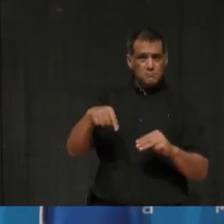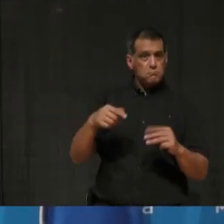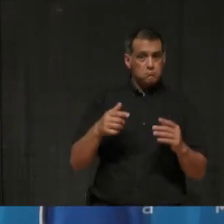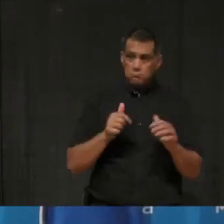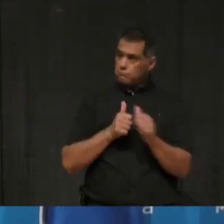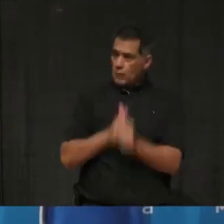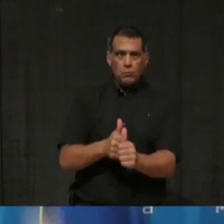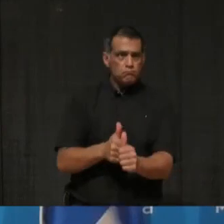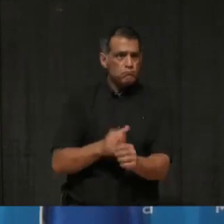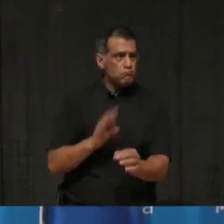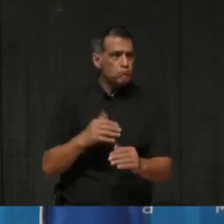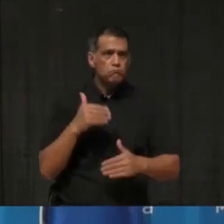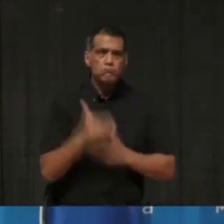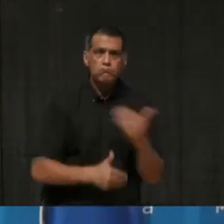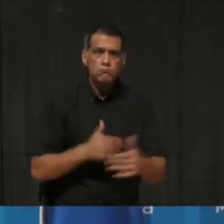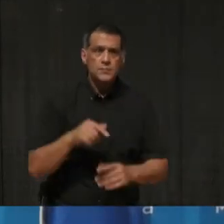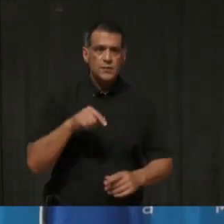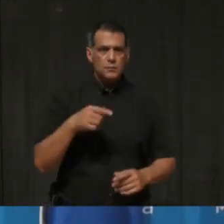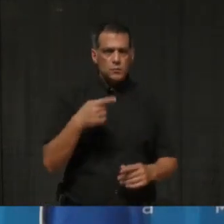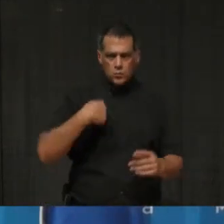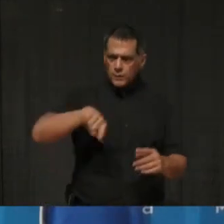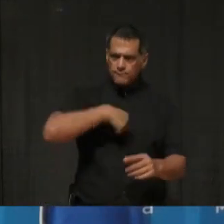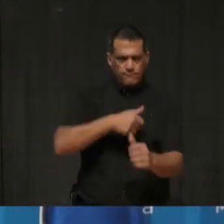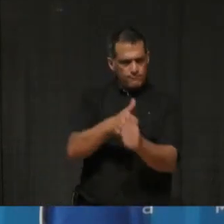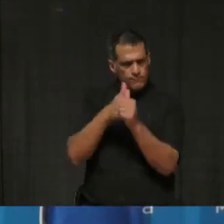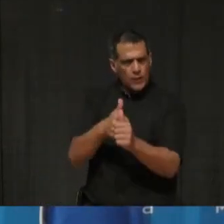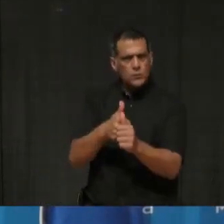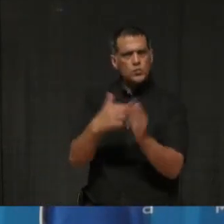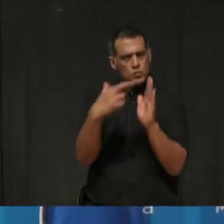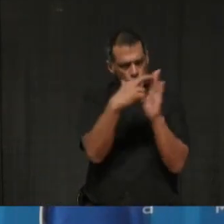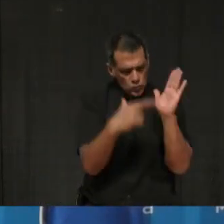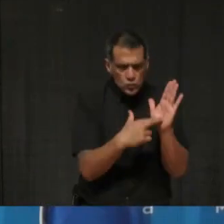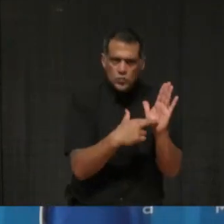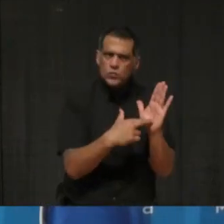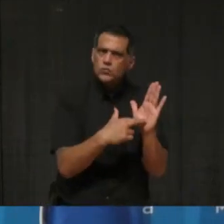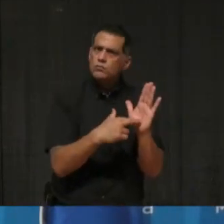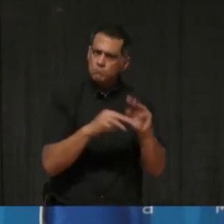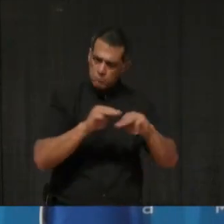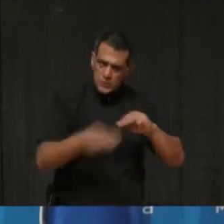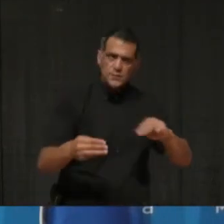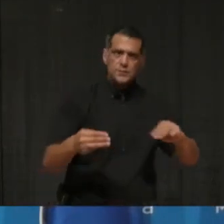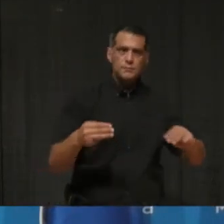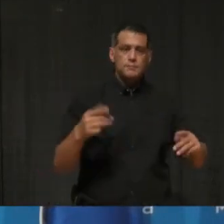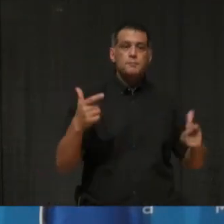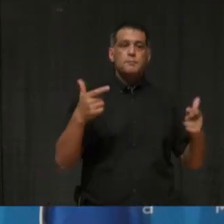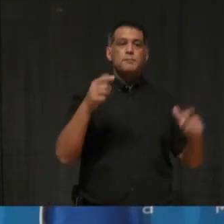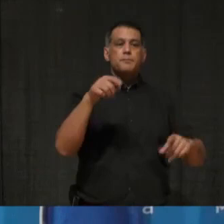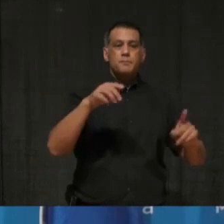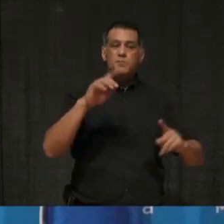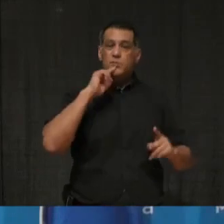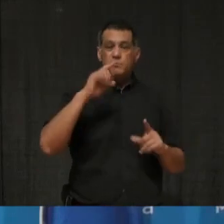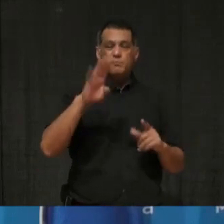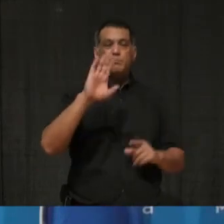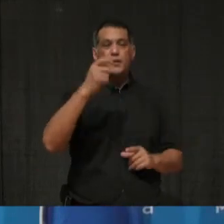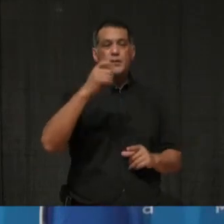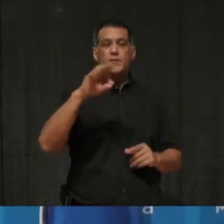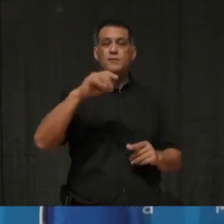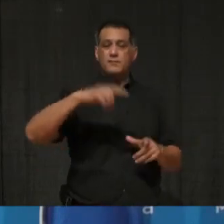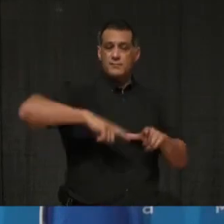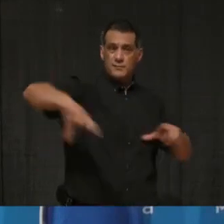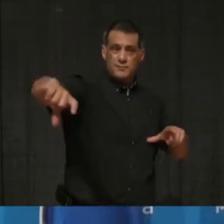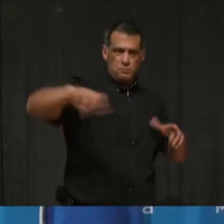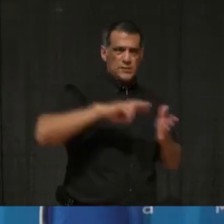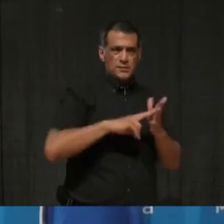inspected seem to be, uh, following protocols. Um, I was wondering if you know of any big box stores that might have received any, um,